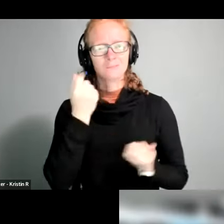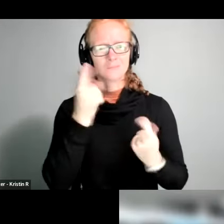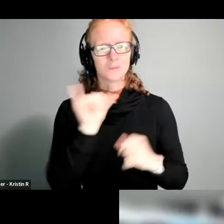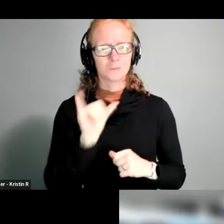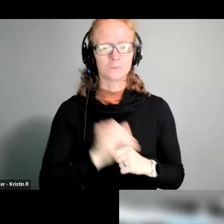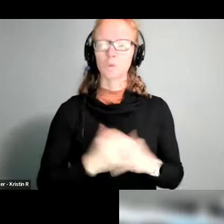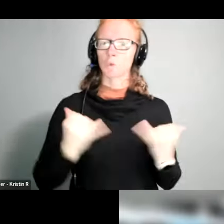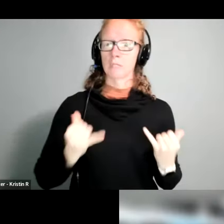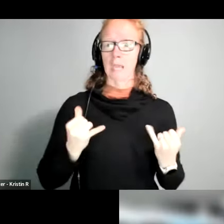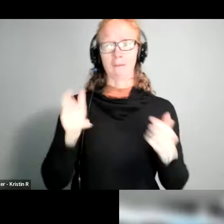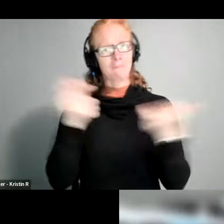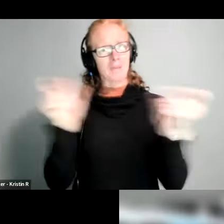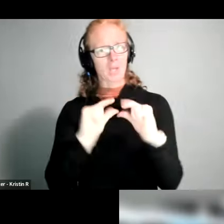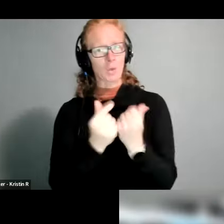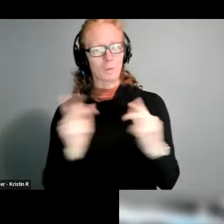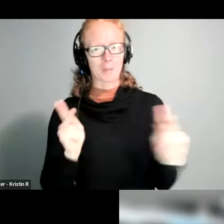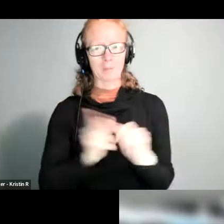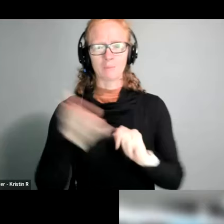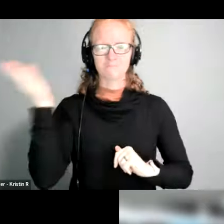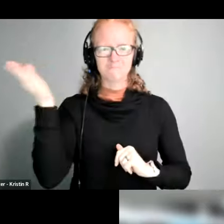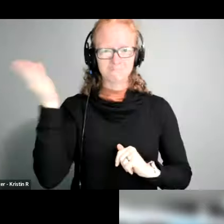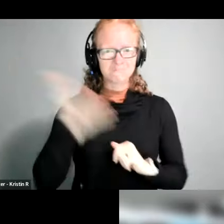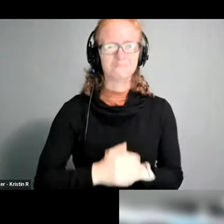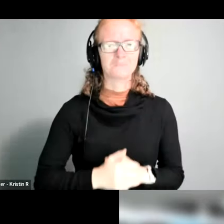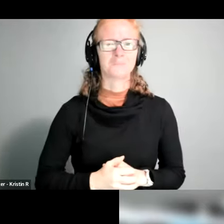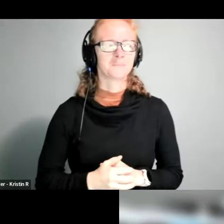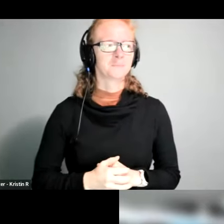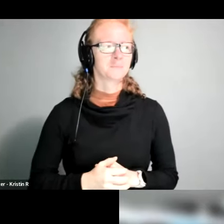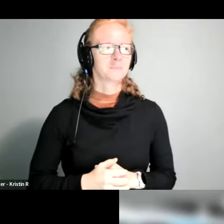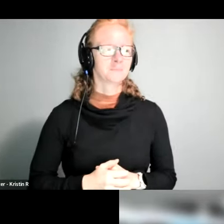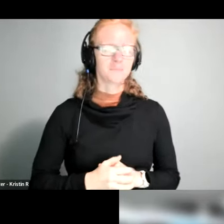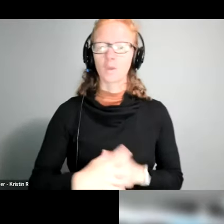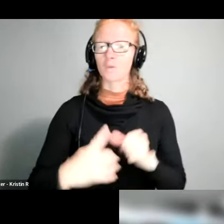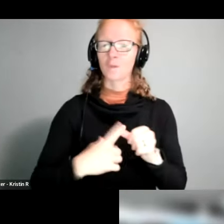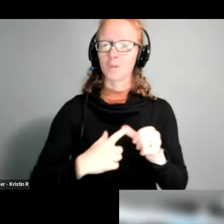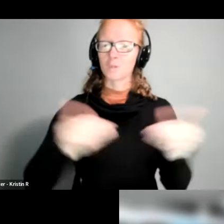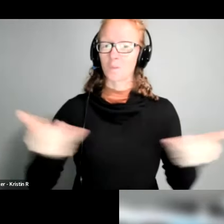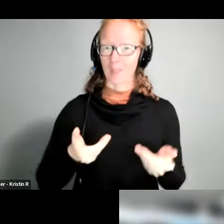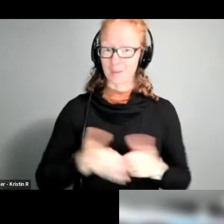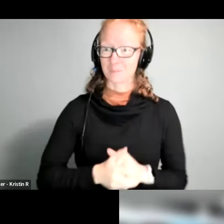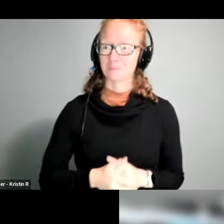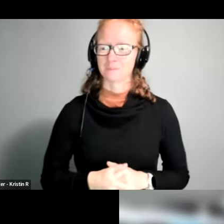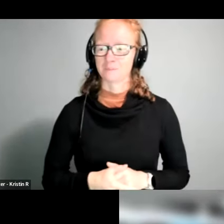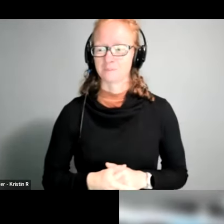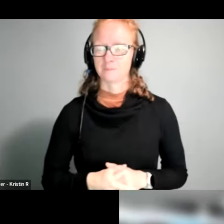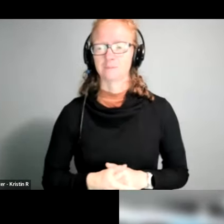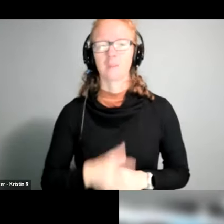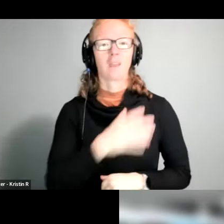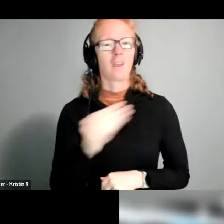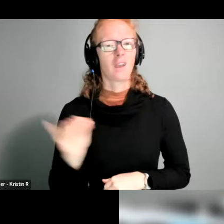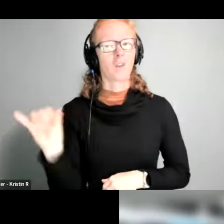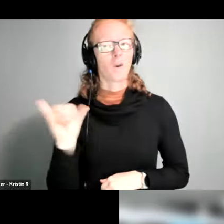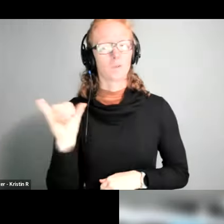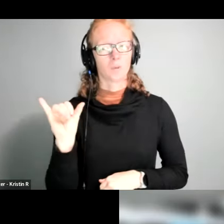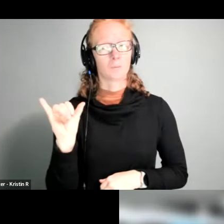quite a group of people who will be presenting um i just want to first welcome you all and i want to remind